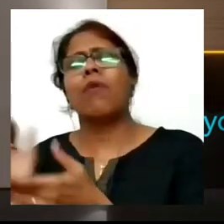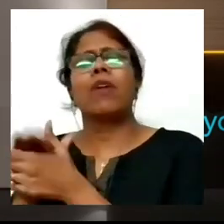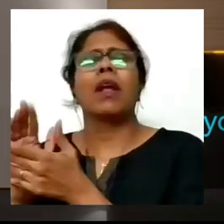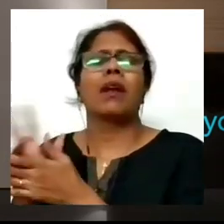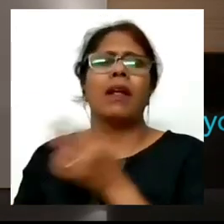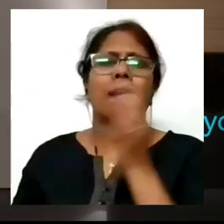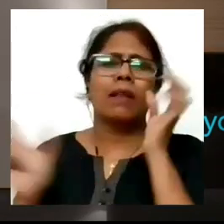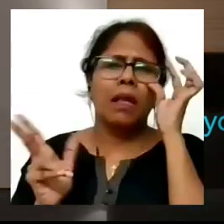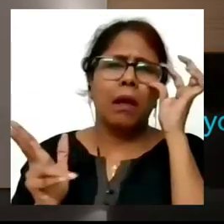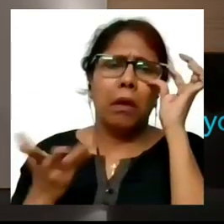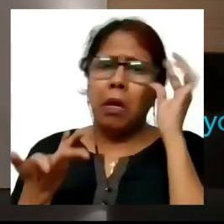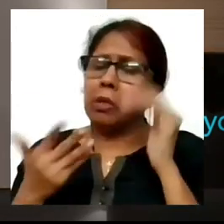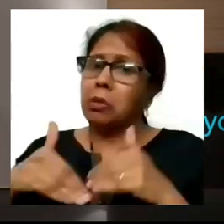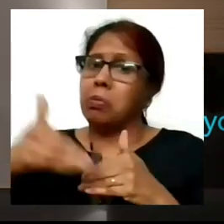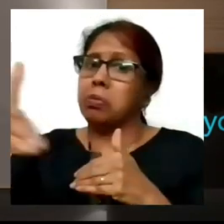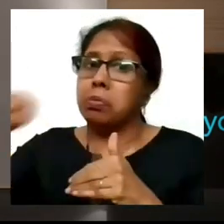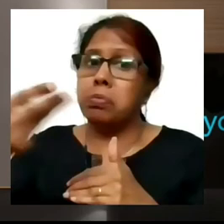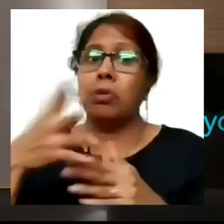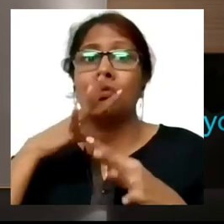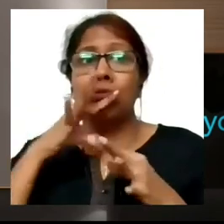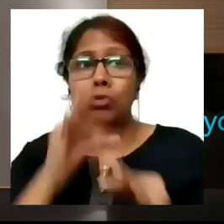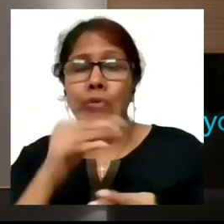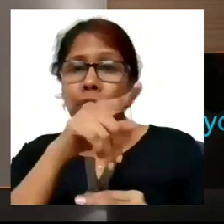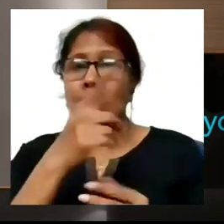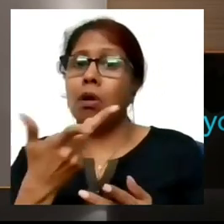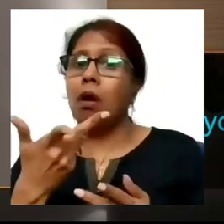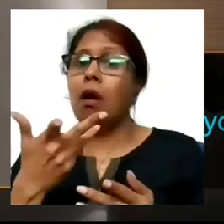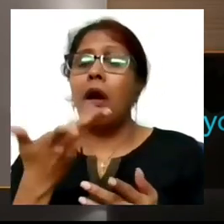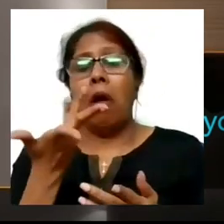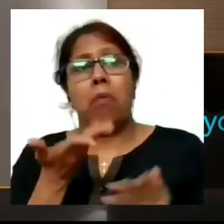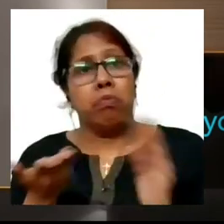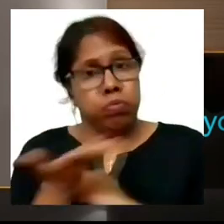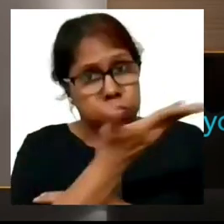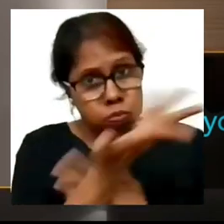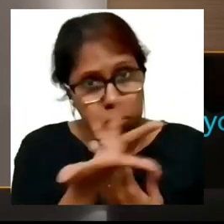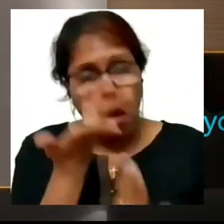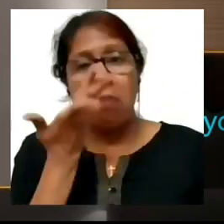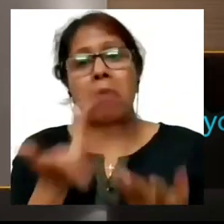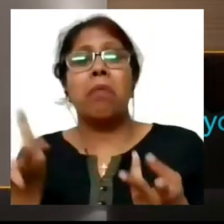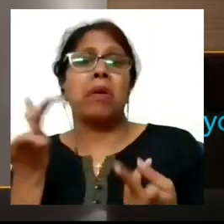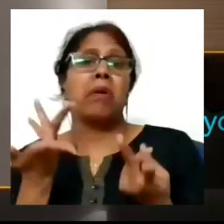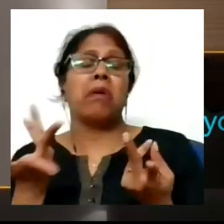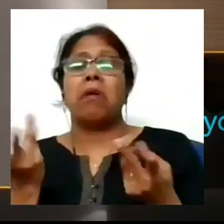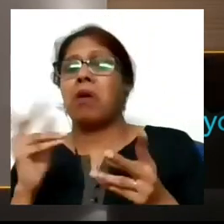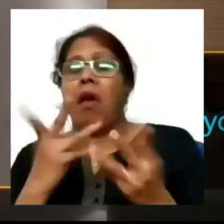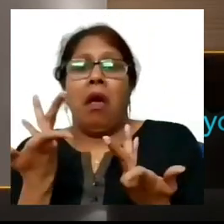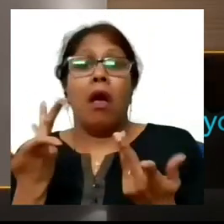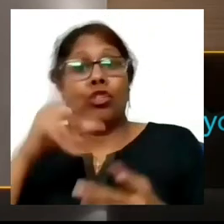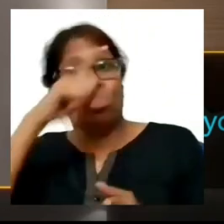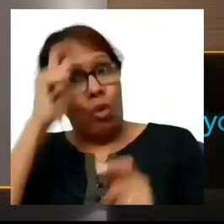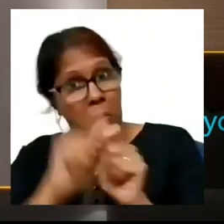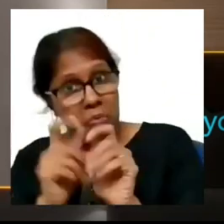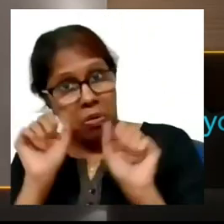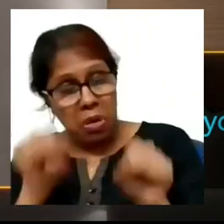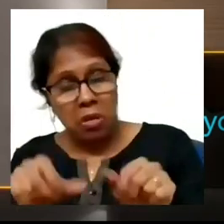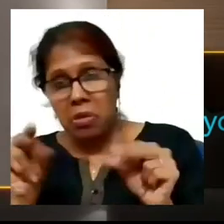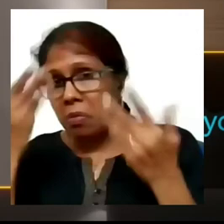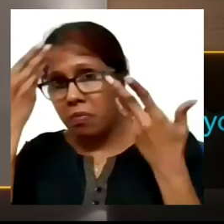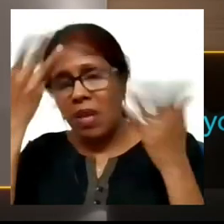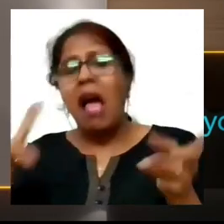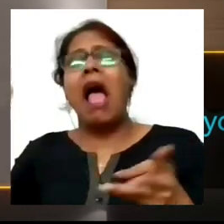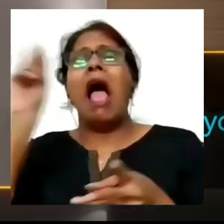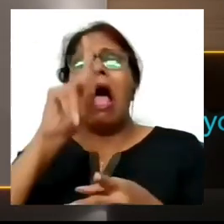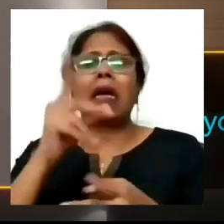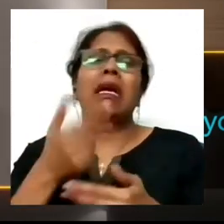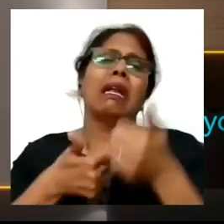don't know if they're going to file an appeal you don't know when they're going to give you something why don't you give this exam again and like I said it's the best way to